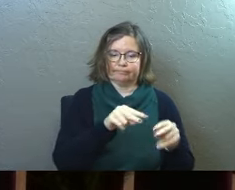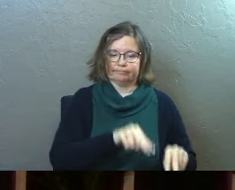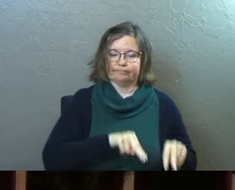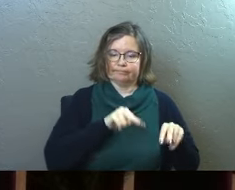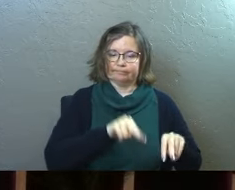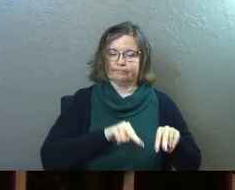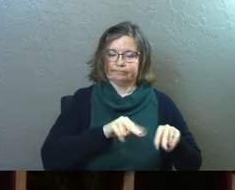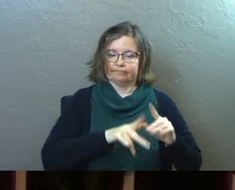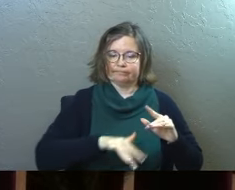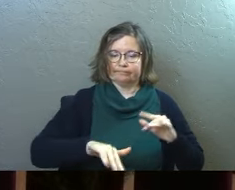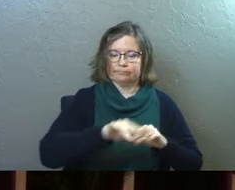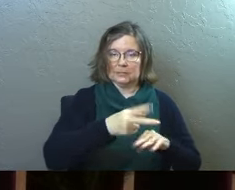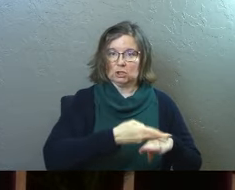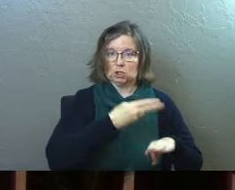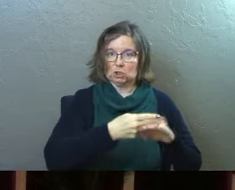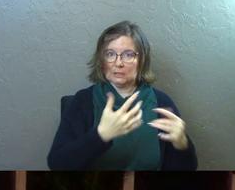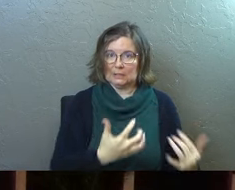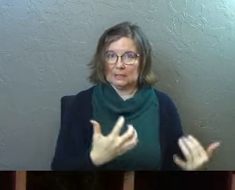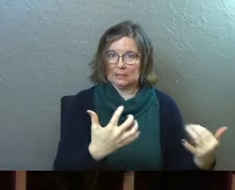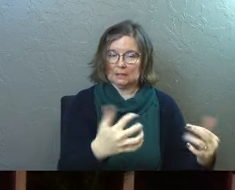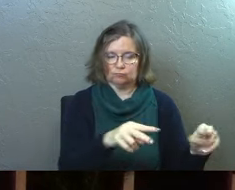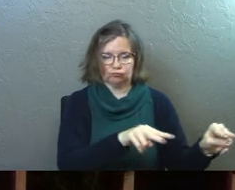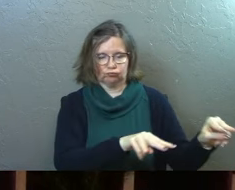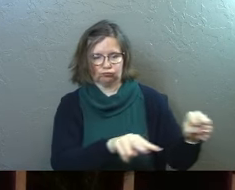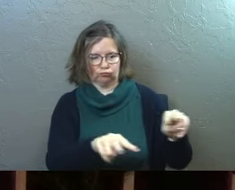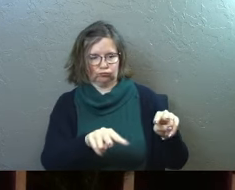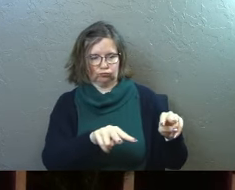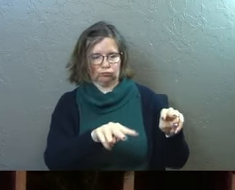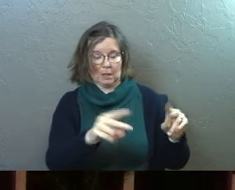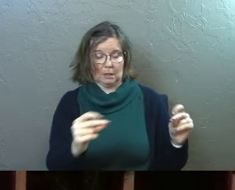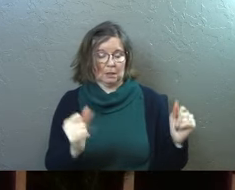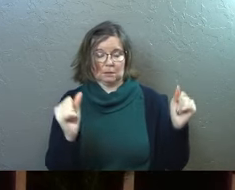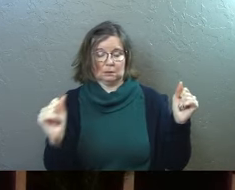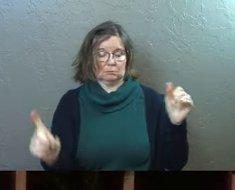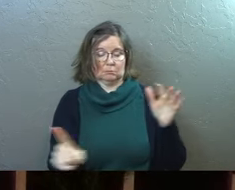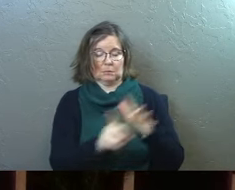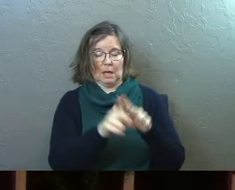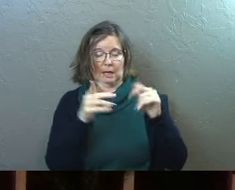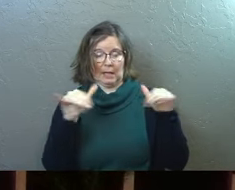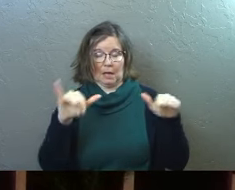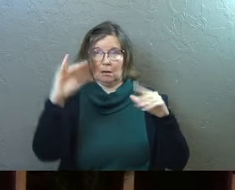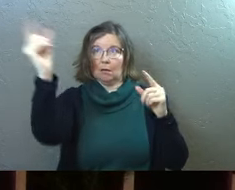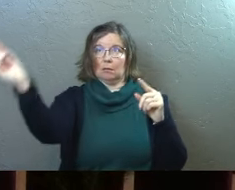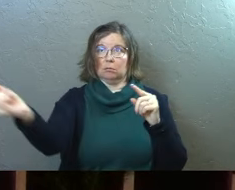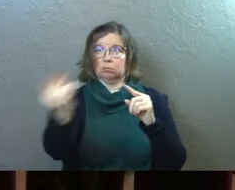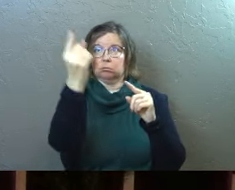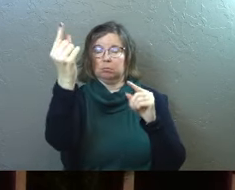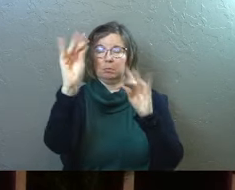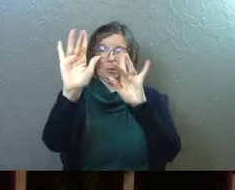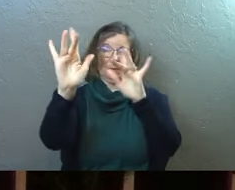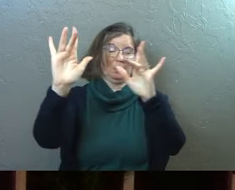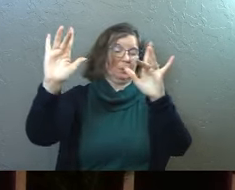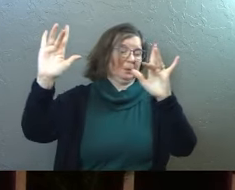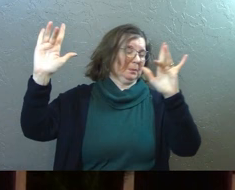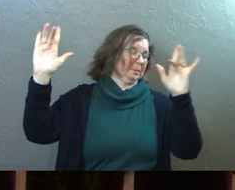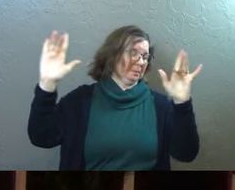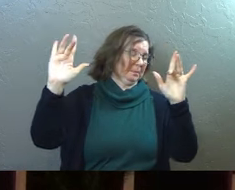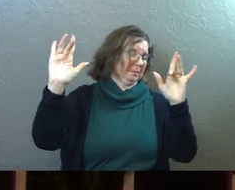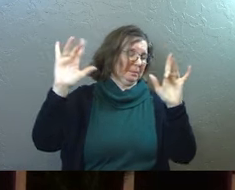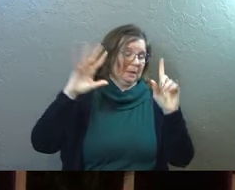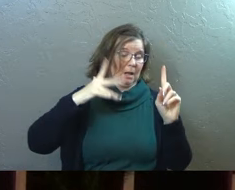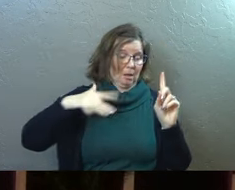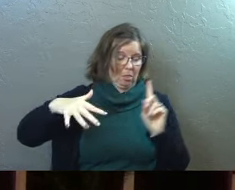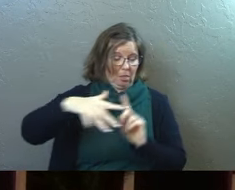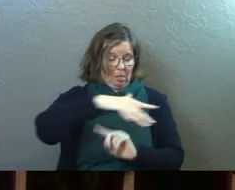nearby, guarding their flocks of sheep. And suddenly an angel of the Lord appeared among them and the radiance of the Lord's glory